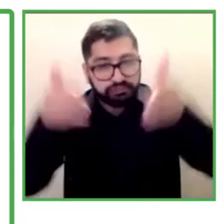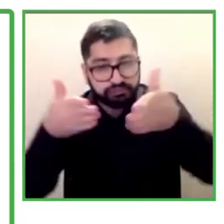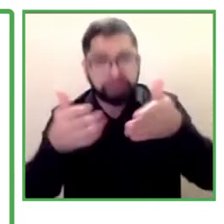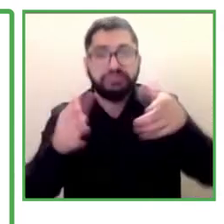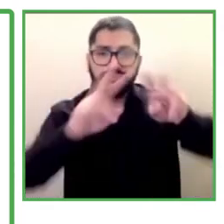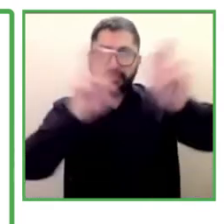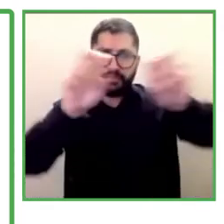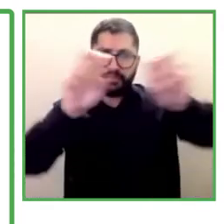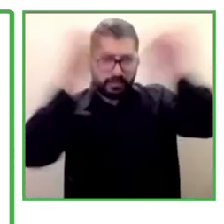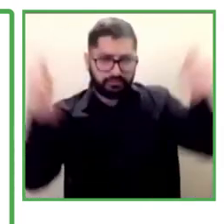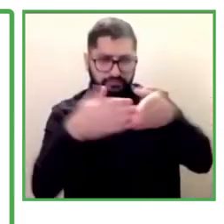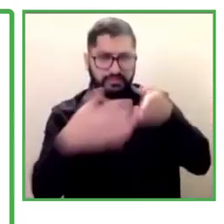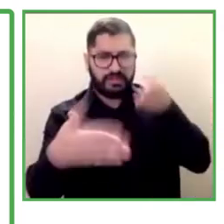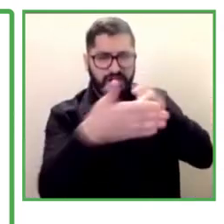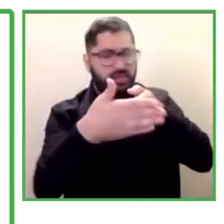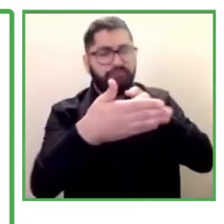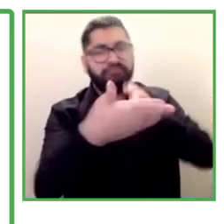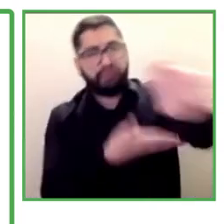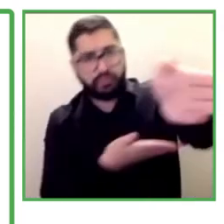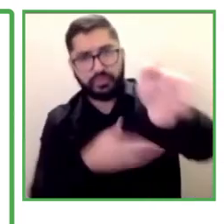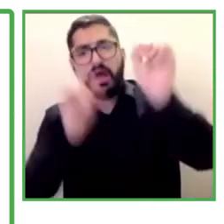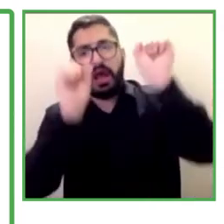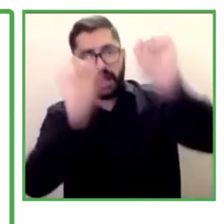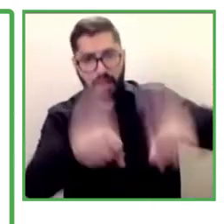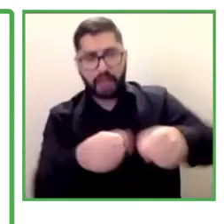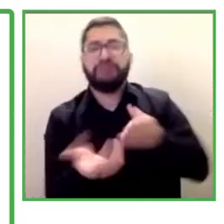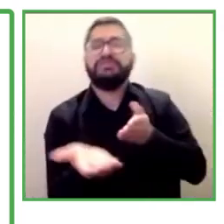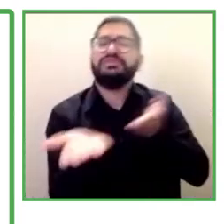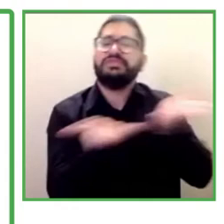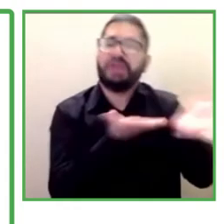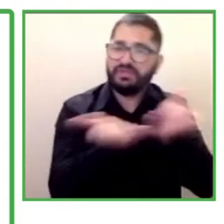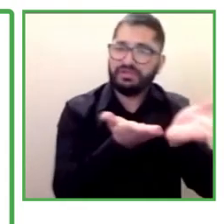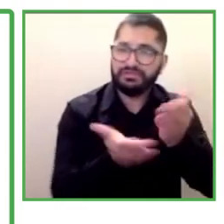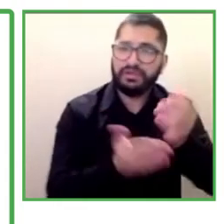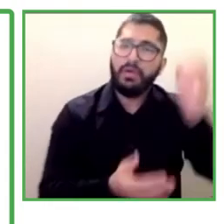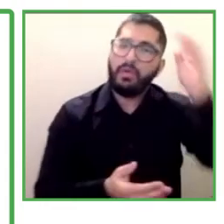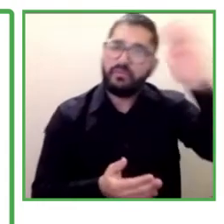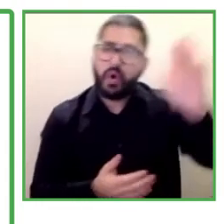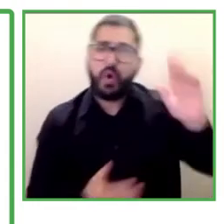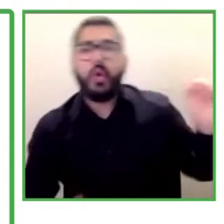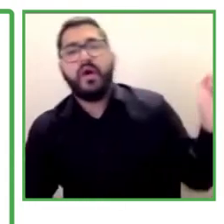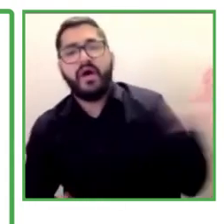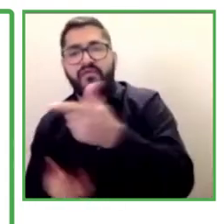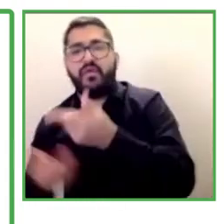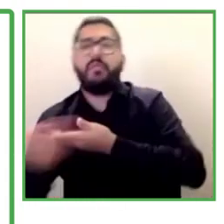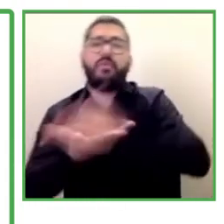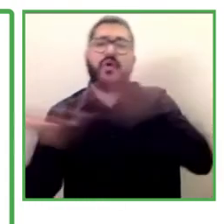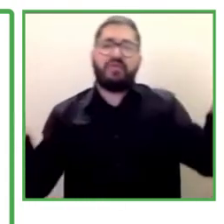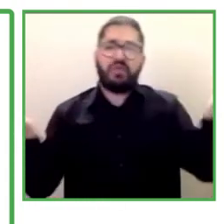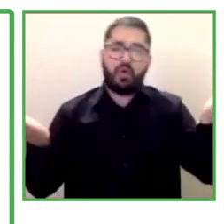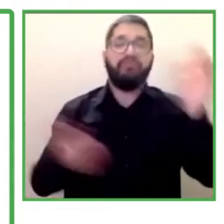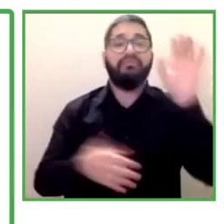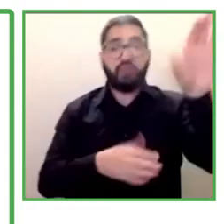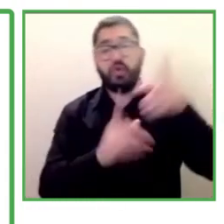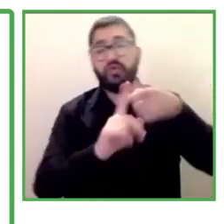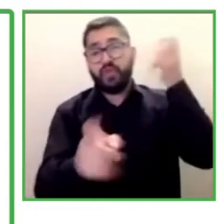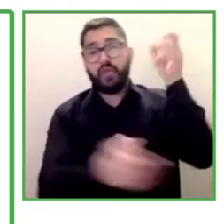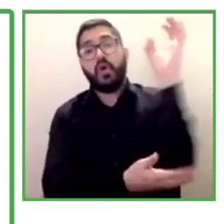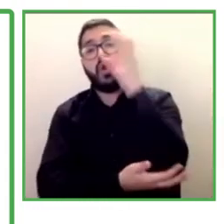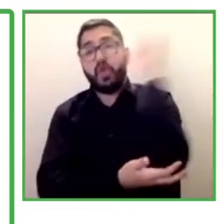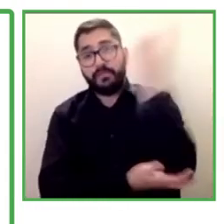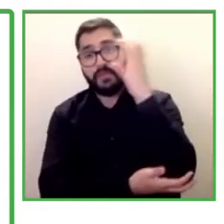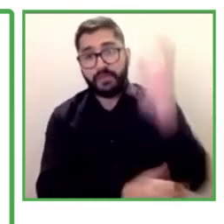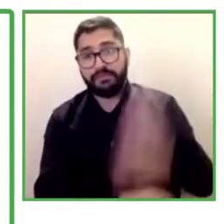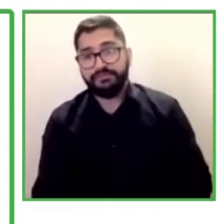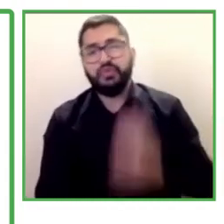learning services, the transfers of knowledge we have made to specific entities in cities like